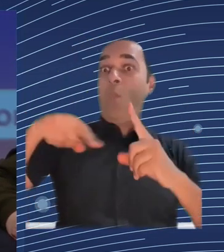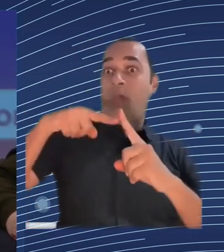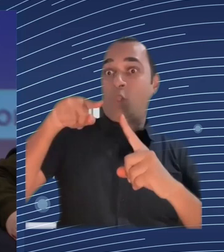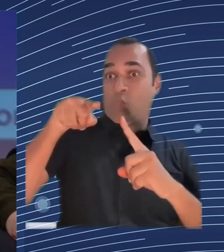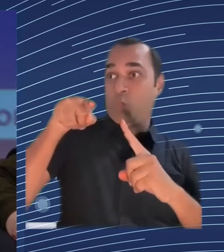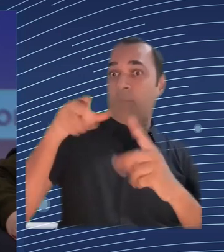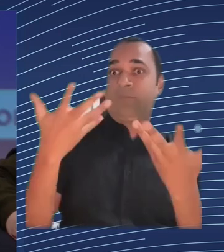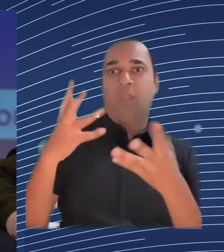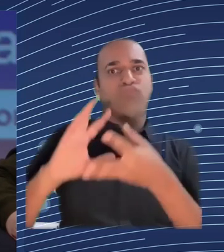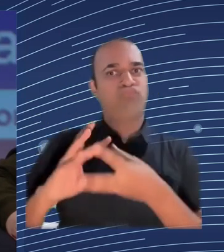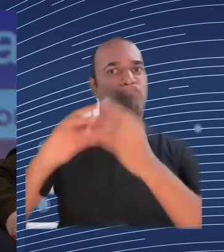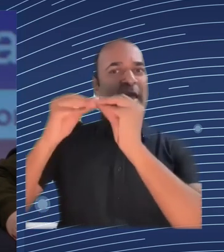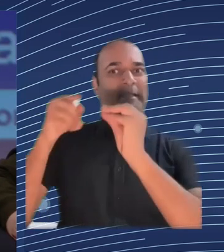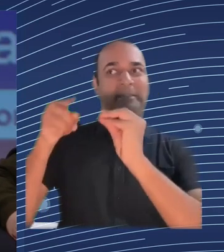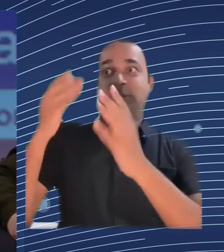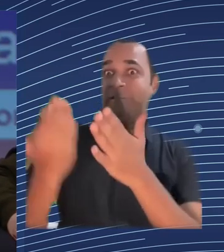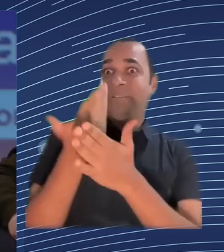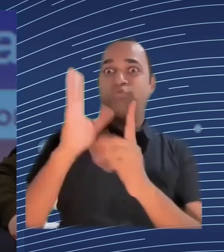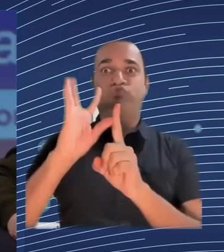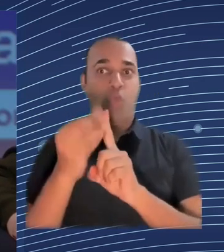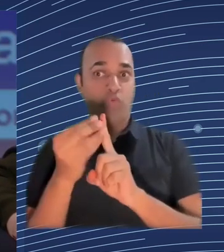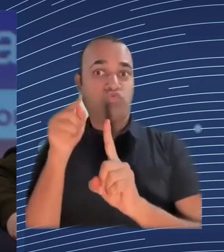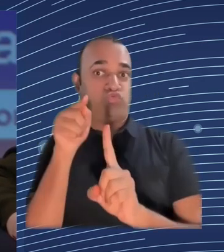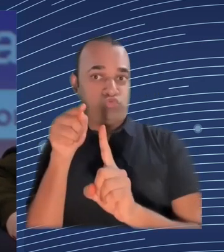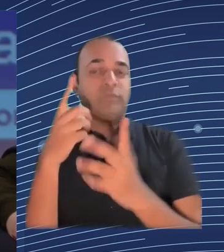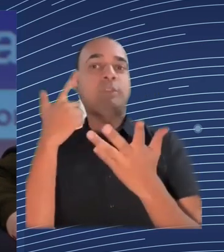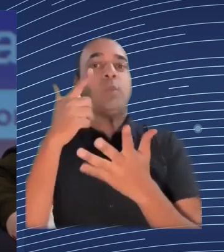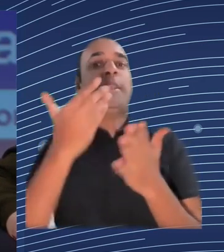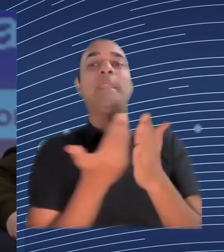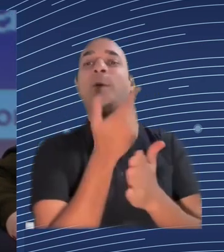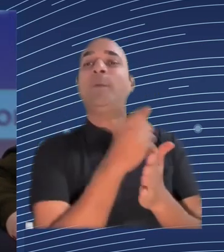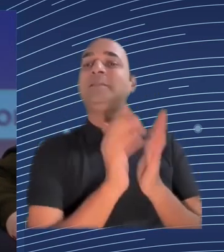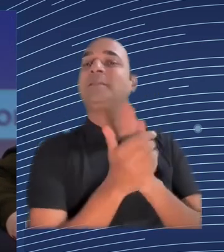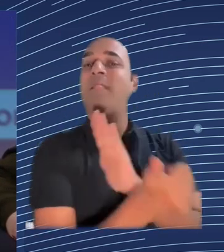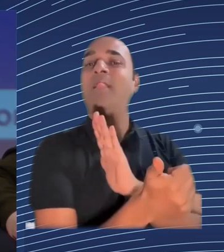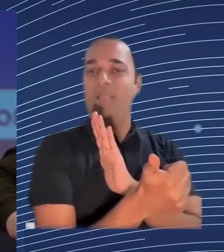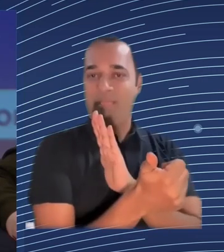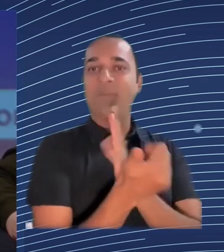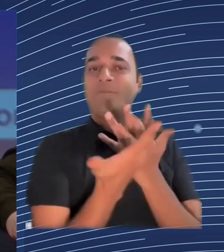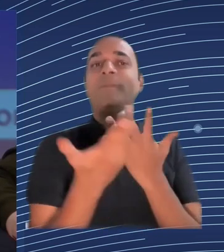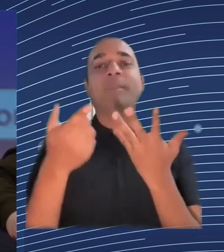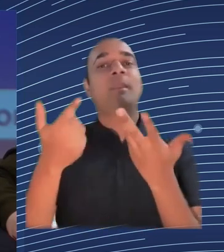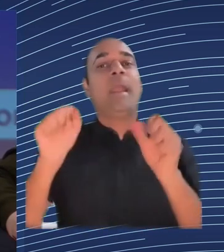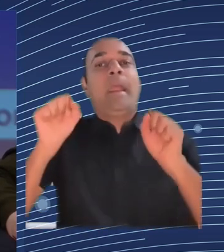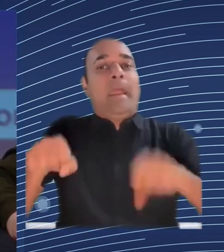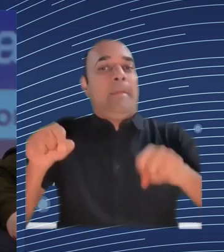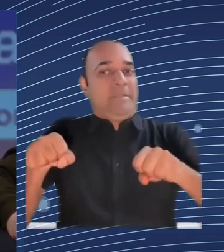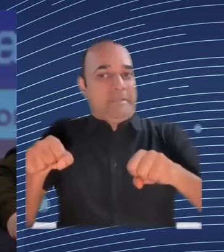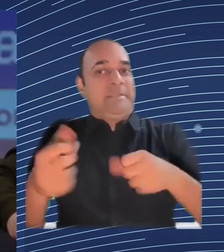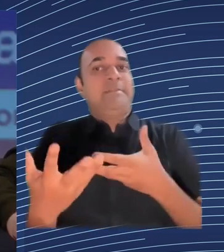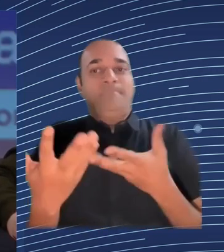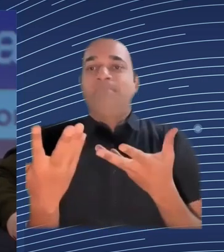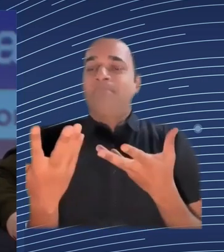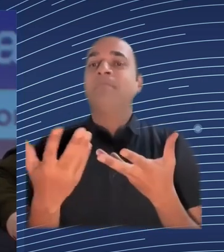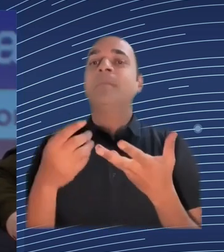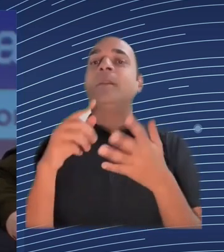Promotion of Employment and Equality in Galicia we also heard from the Federal Employment Agency in Germany how they're doing very